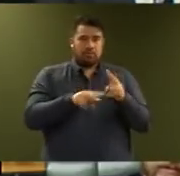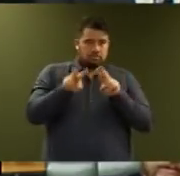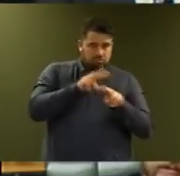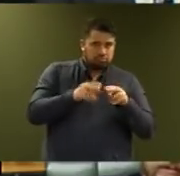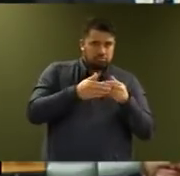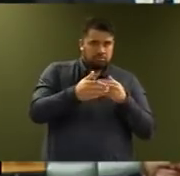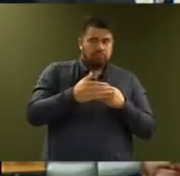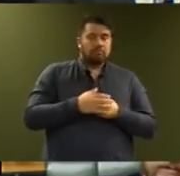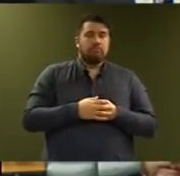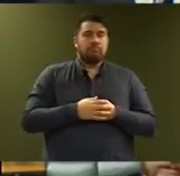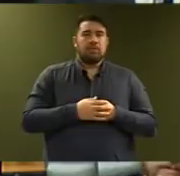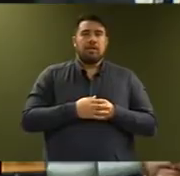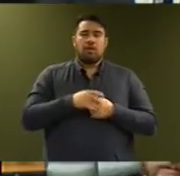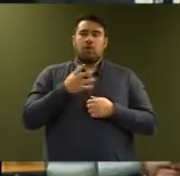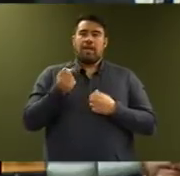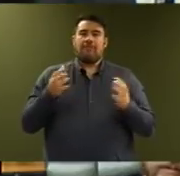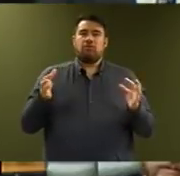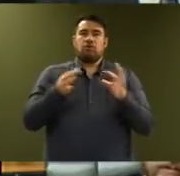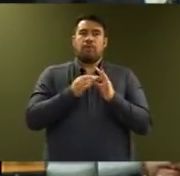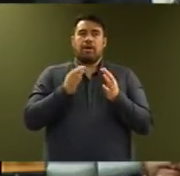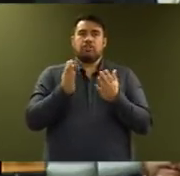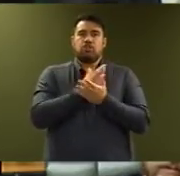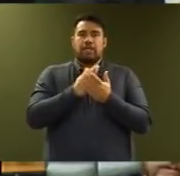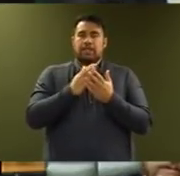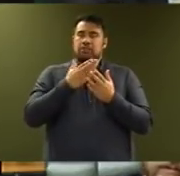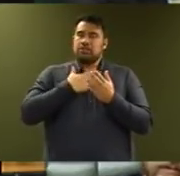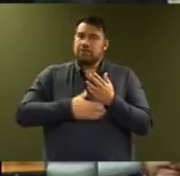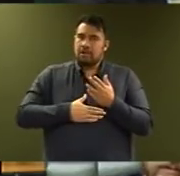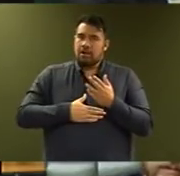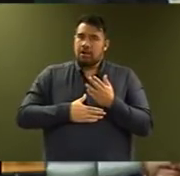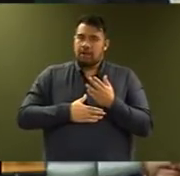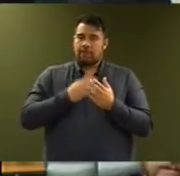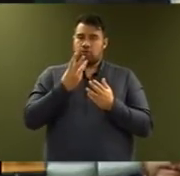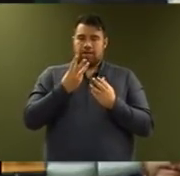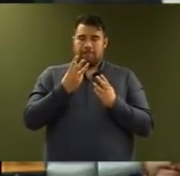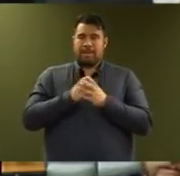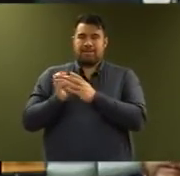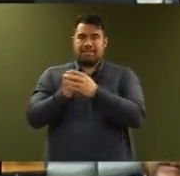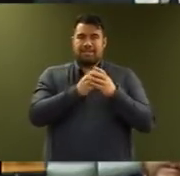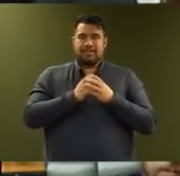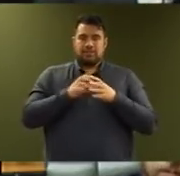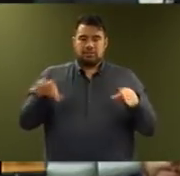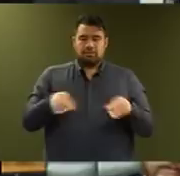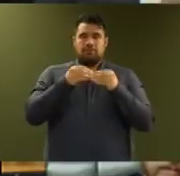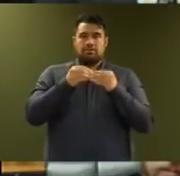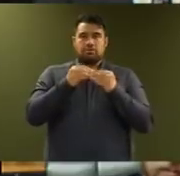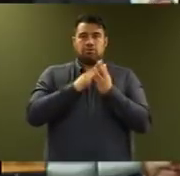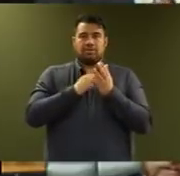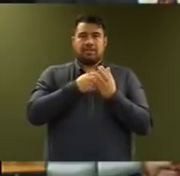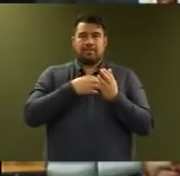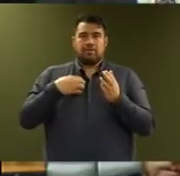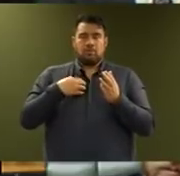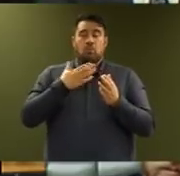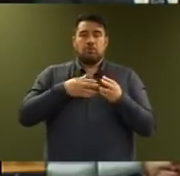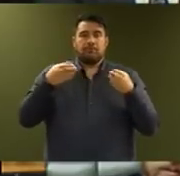represents the shared desire of the three parties that make up this Government to improve the lives of New Zealanders. We will work